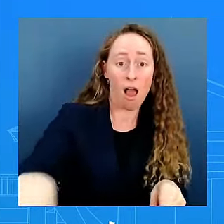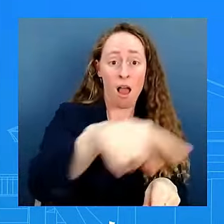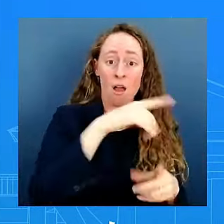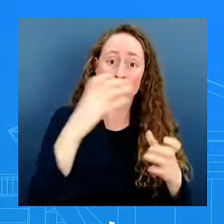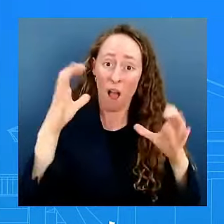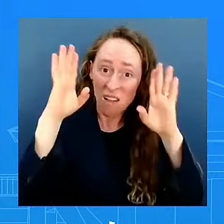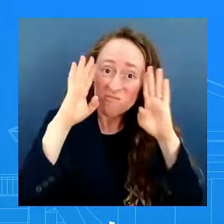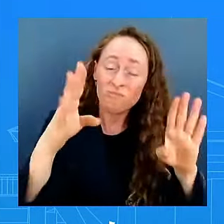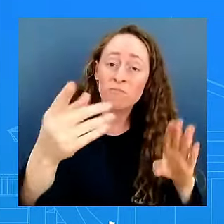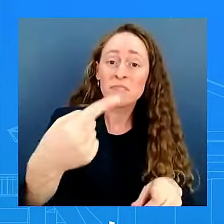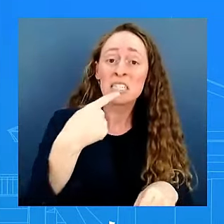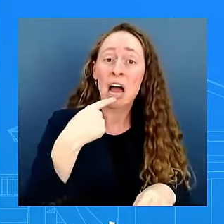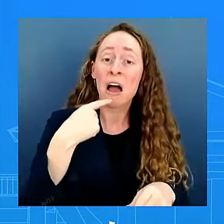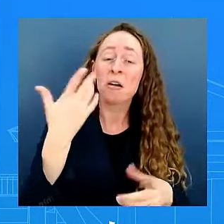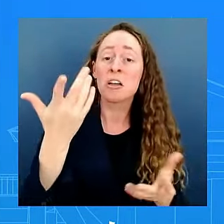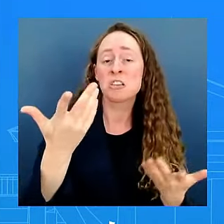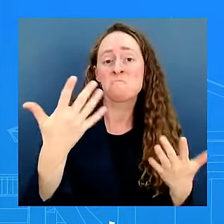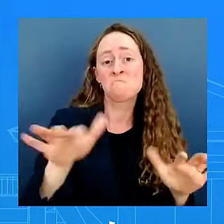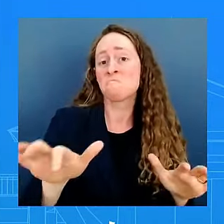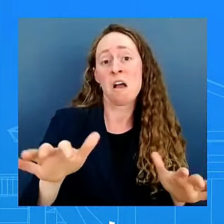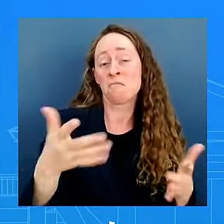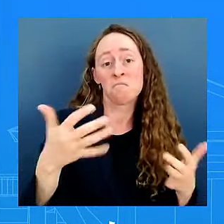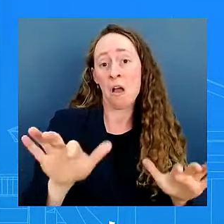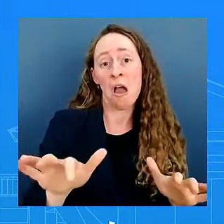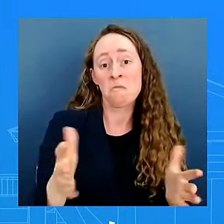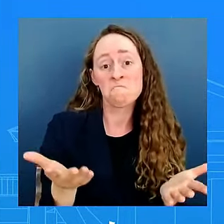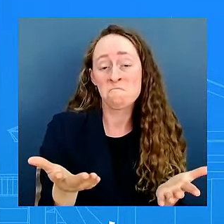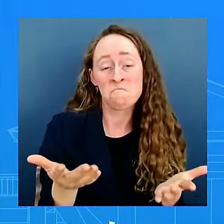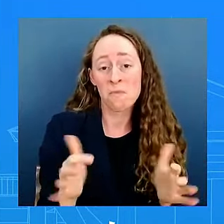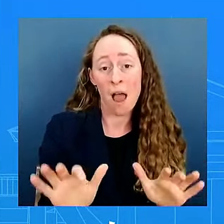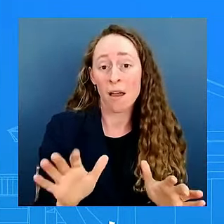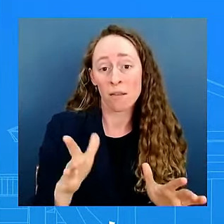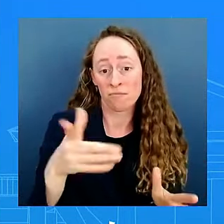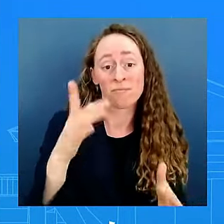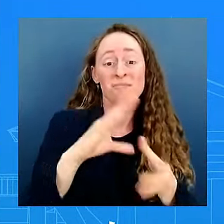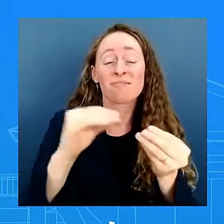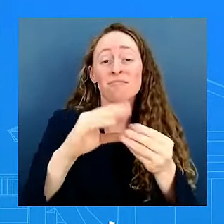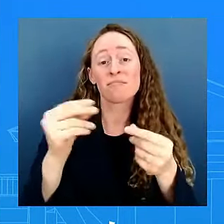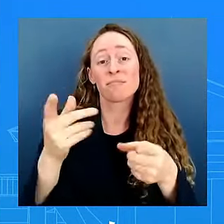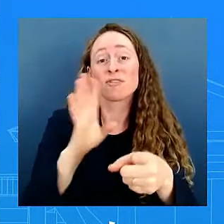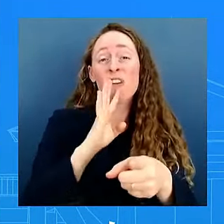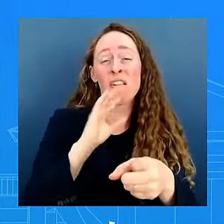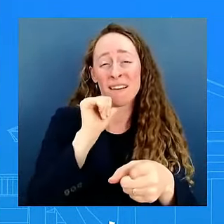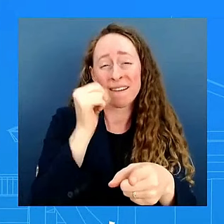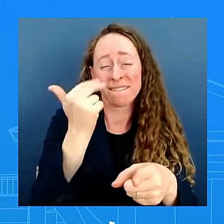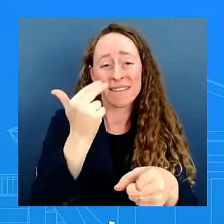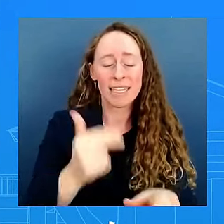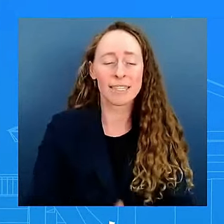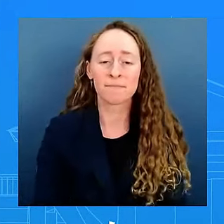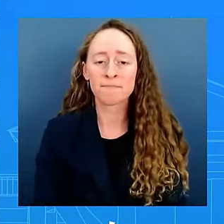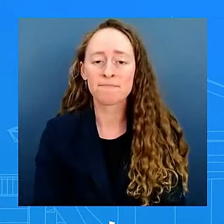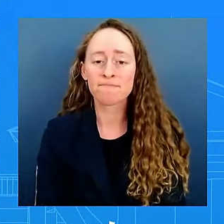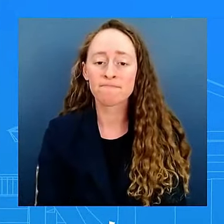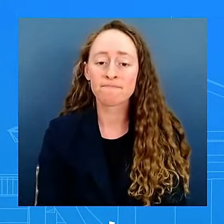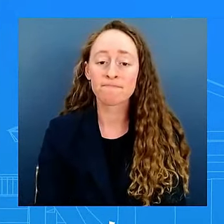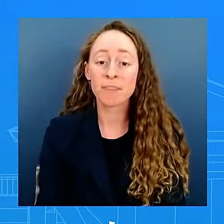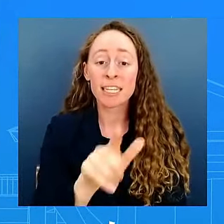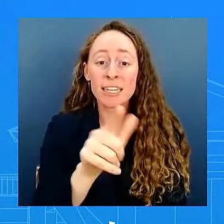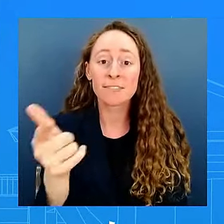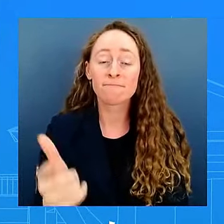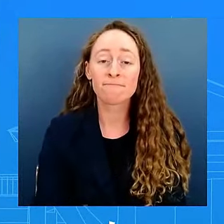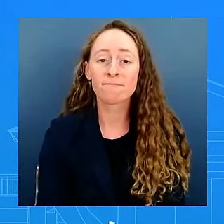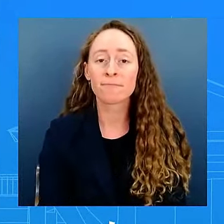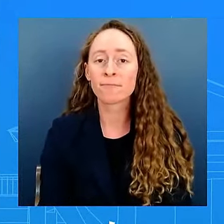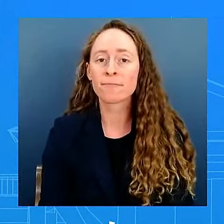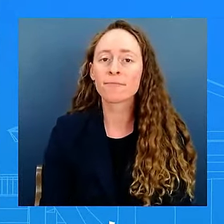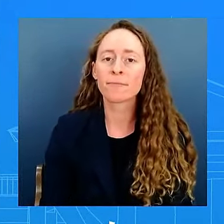my answer it's not funny patsy thank you following up on one last try on the long range yeah sure weapons can you